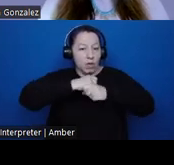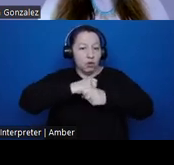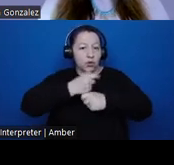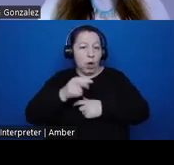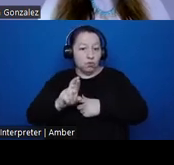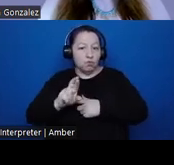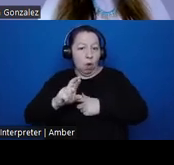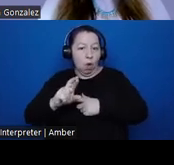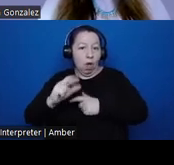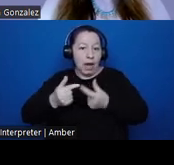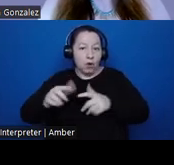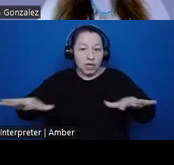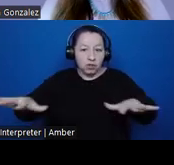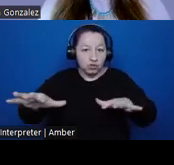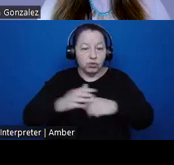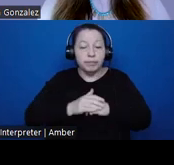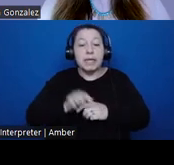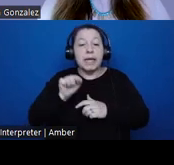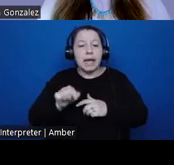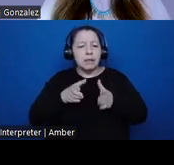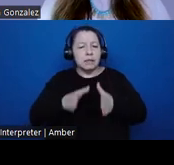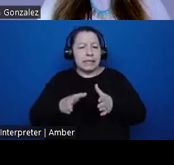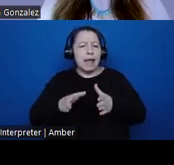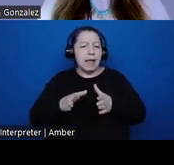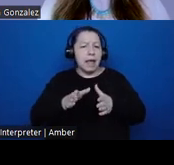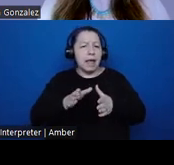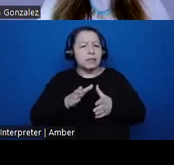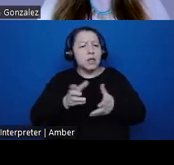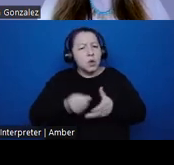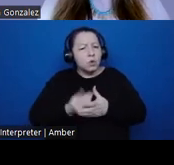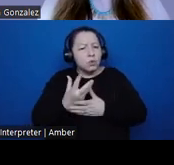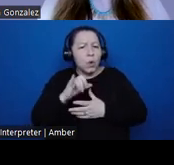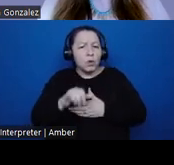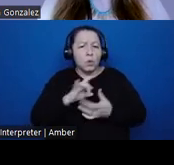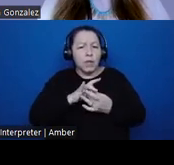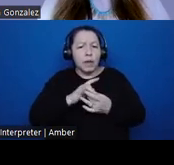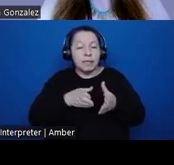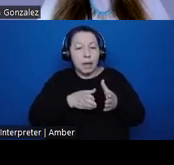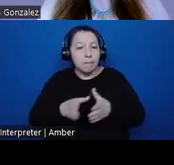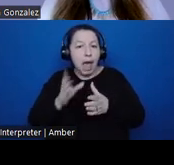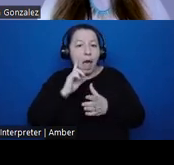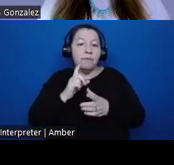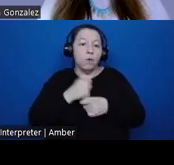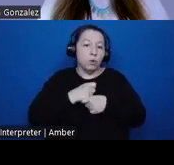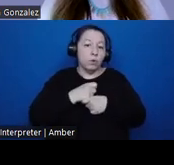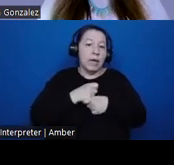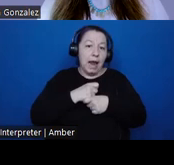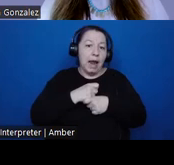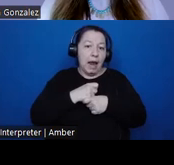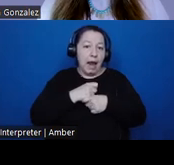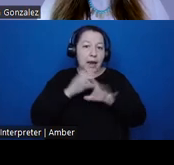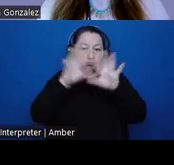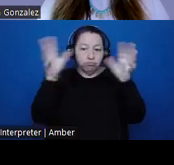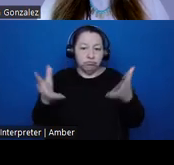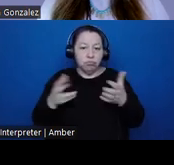In this sense cultivating relationships is a pathway for creating epistemic bridges. That is, they